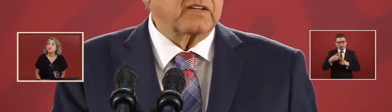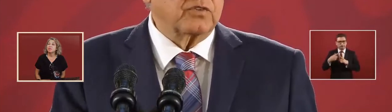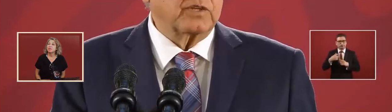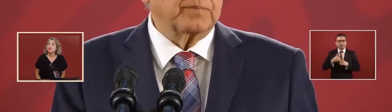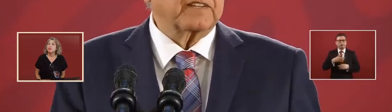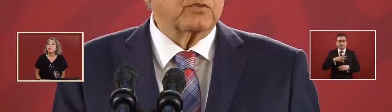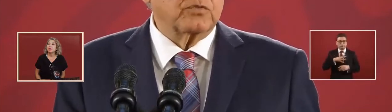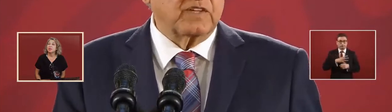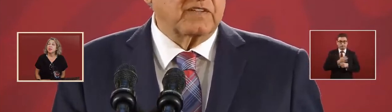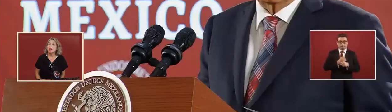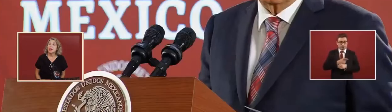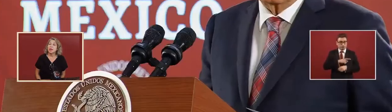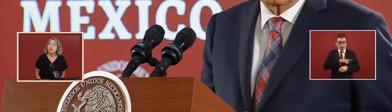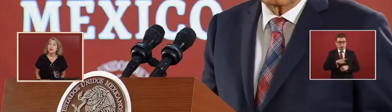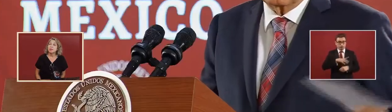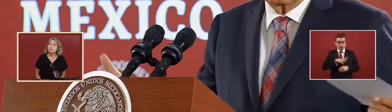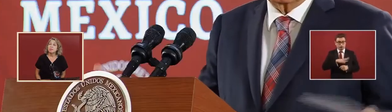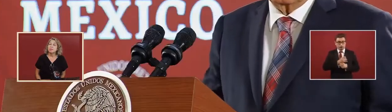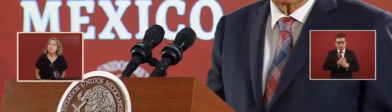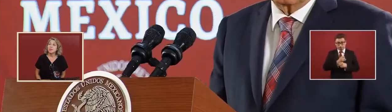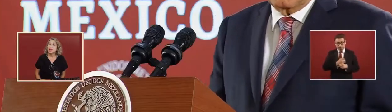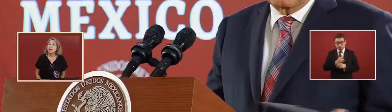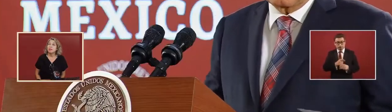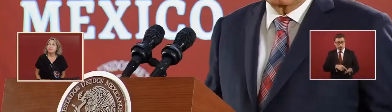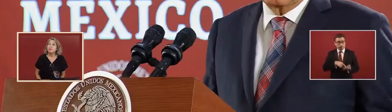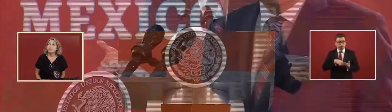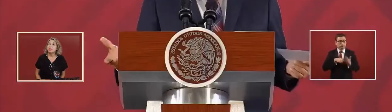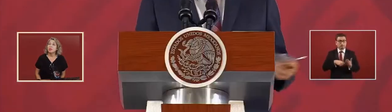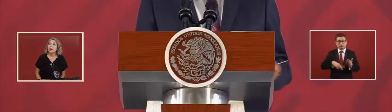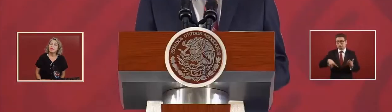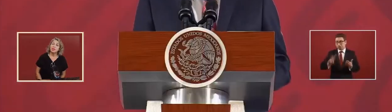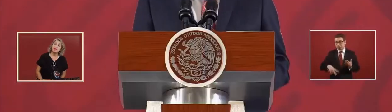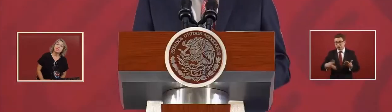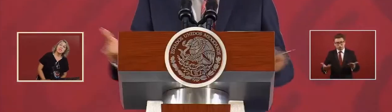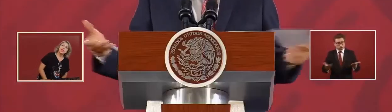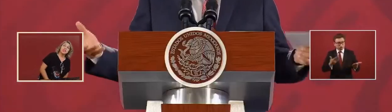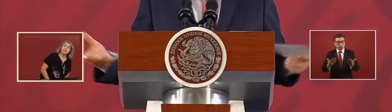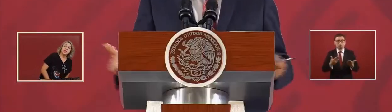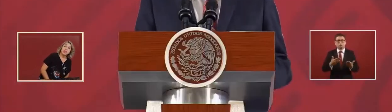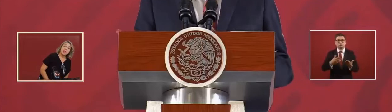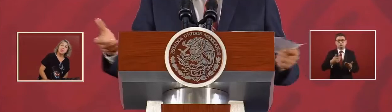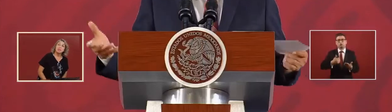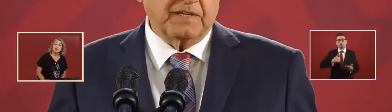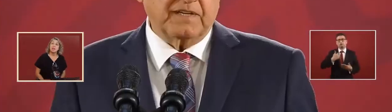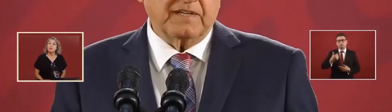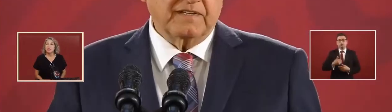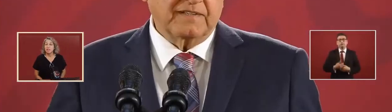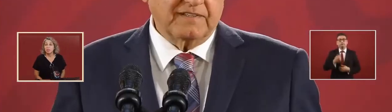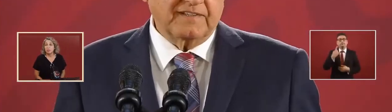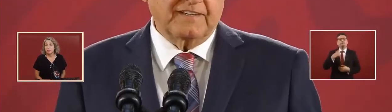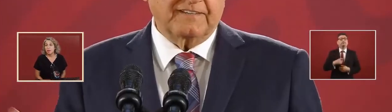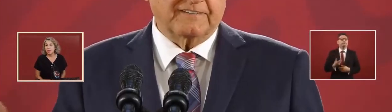and if you have an investigation and you can give us the real data